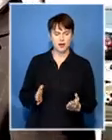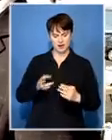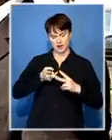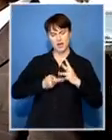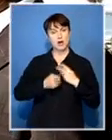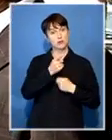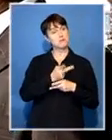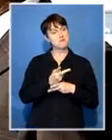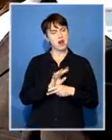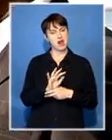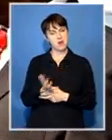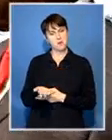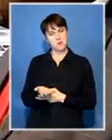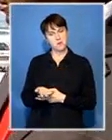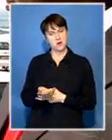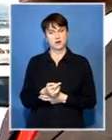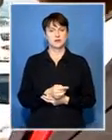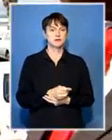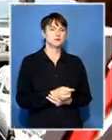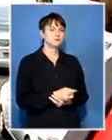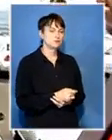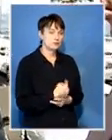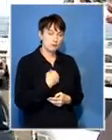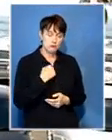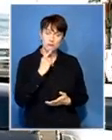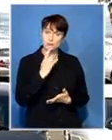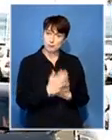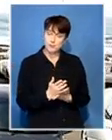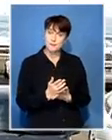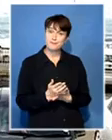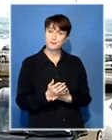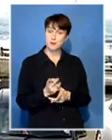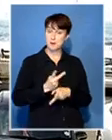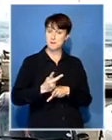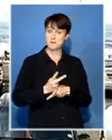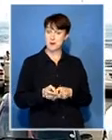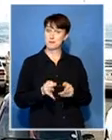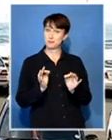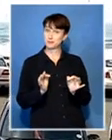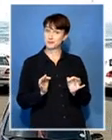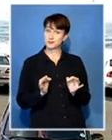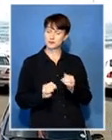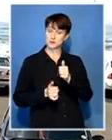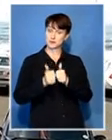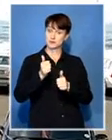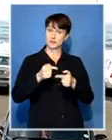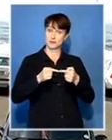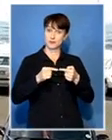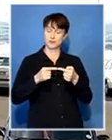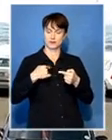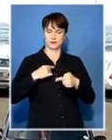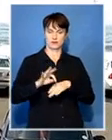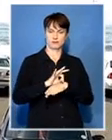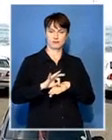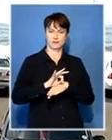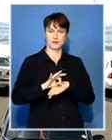we have prepared we actually even took a firstly we had arrangements with the